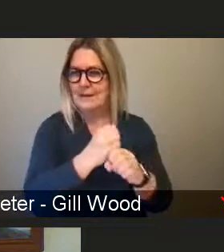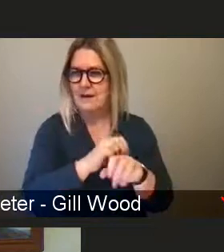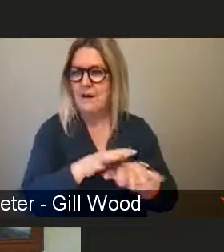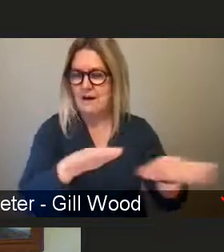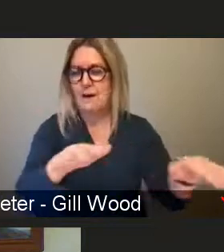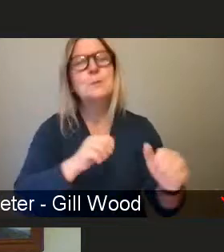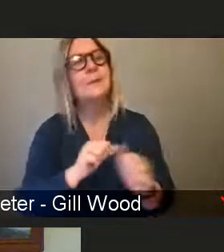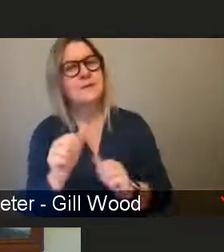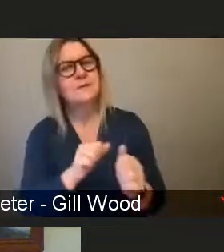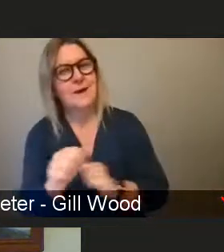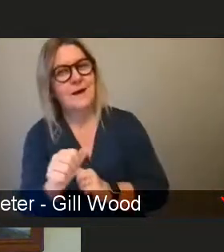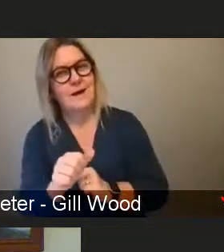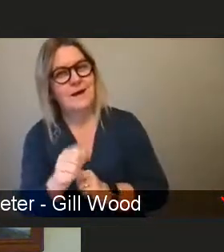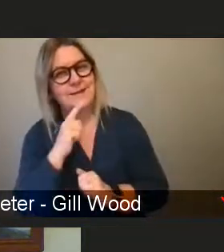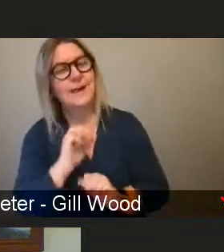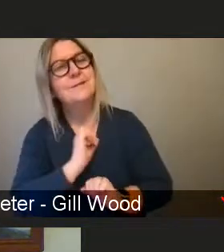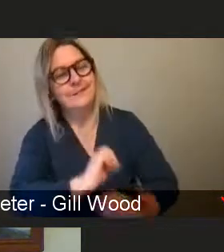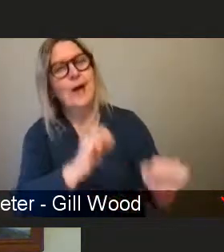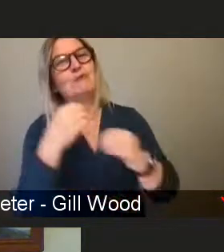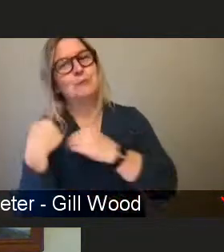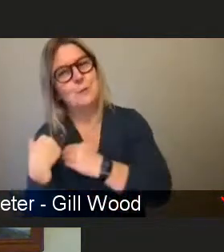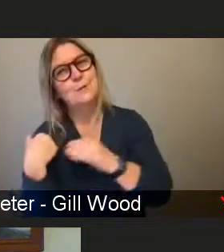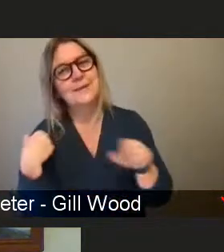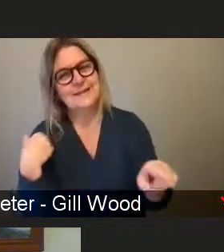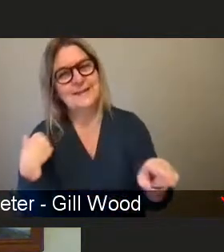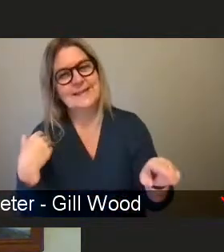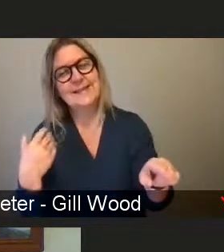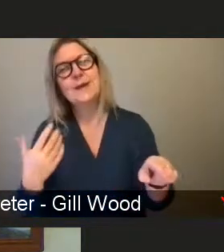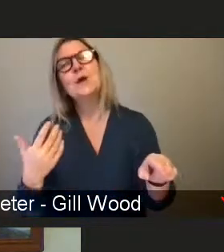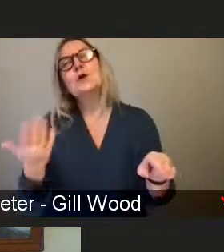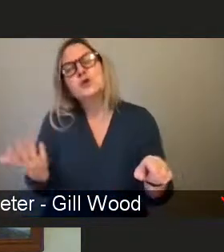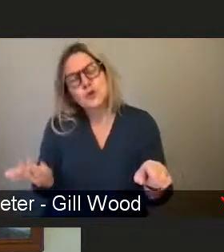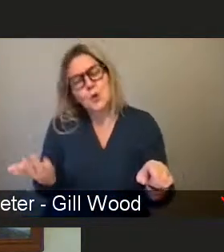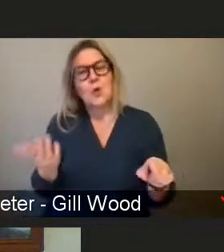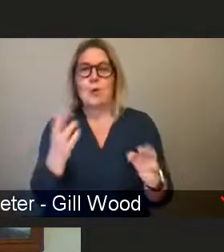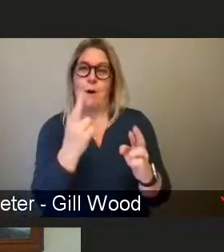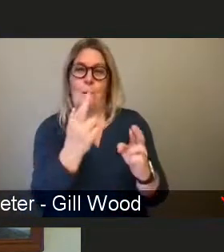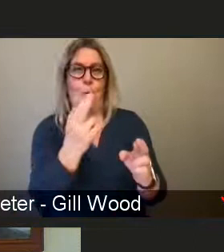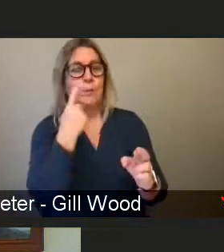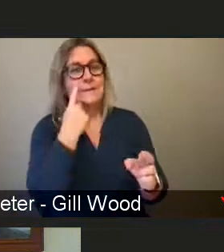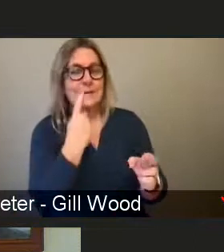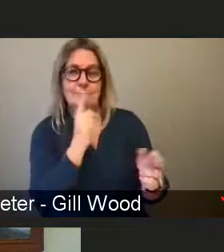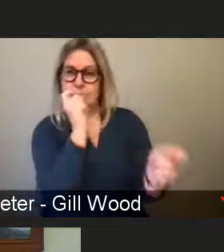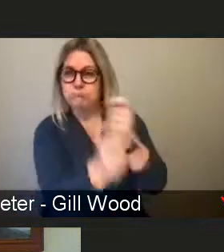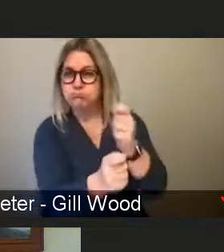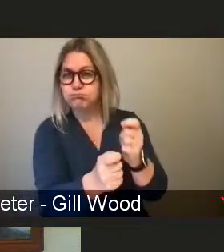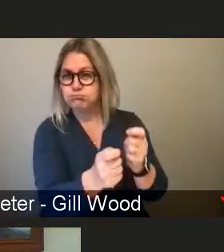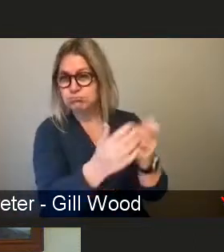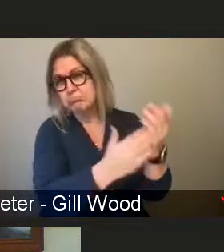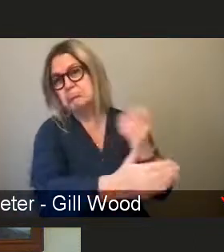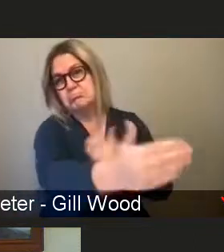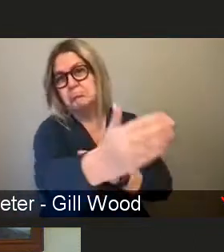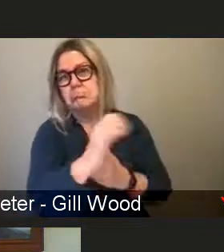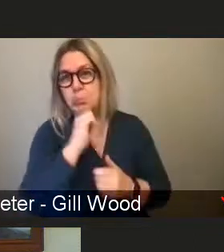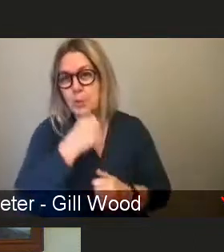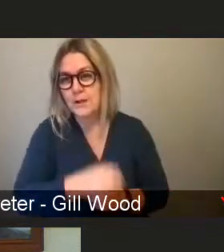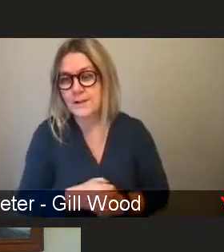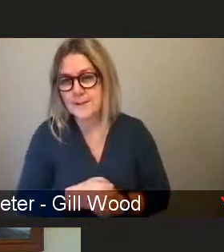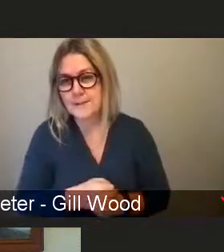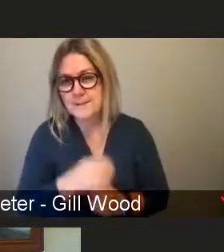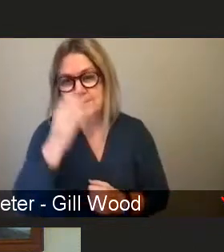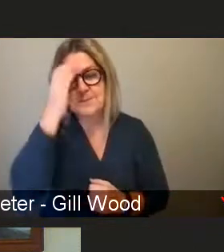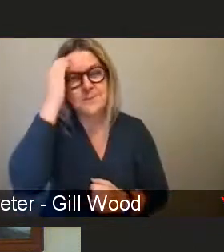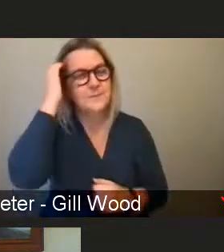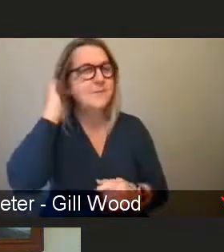to see what Police Scotland does about changing the way the organisation